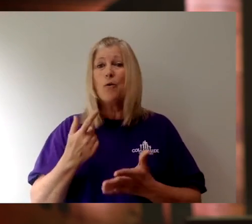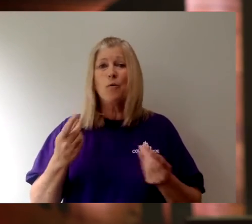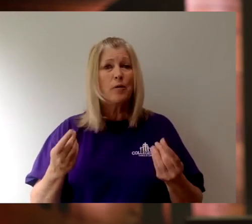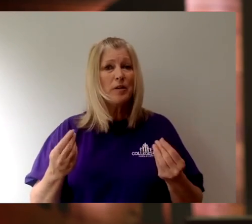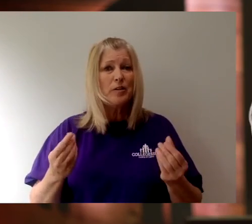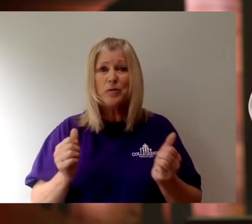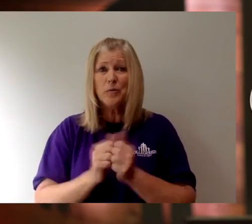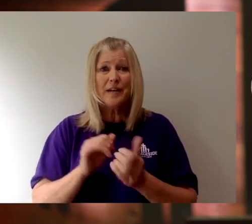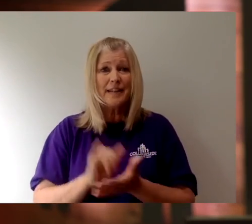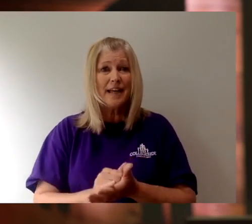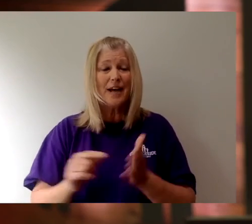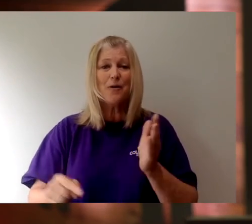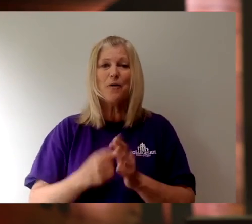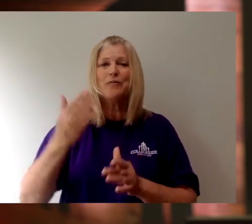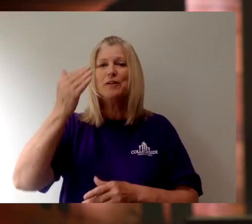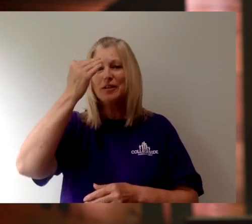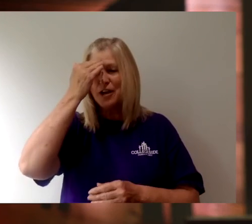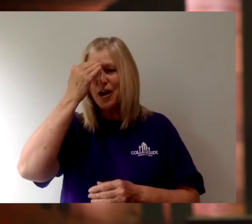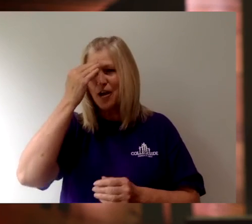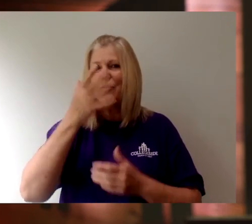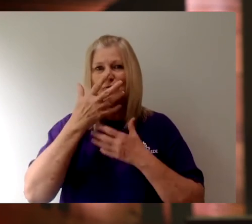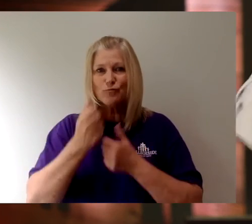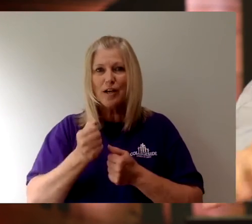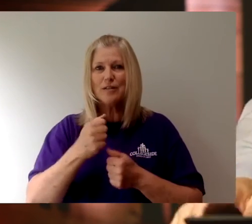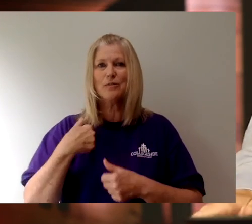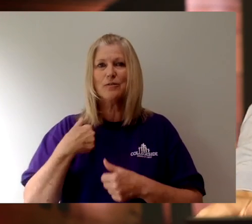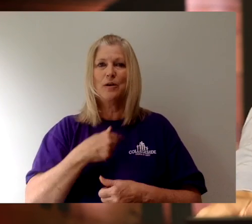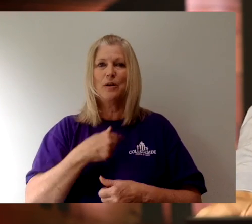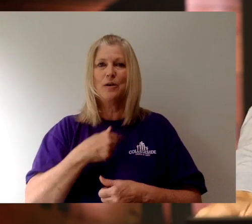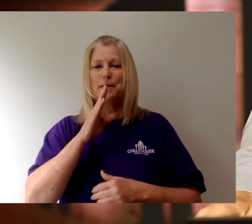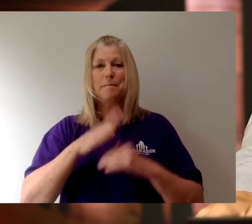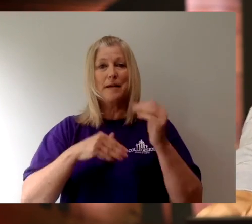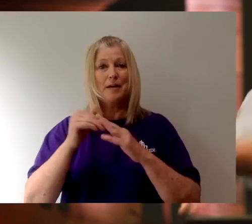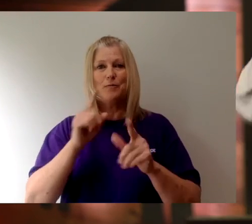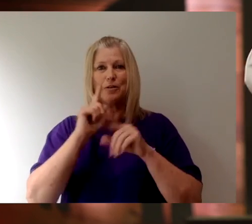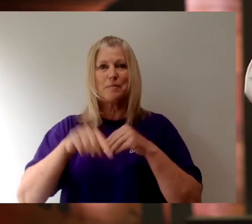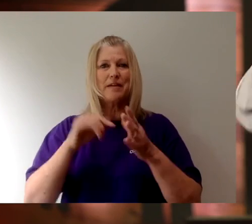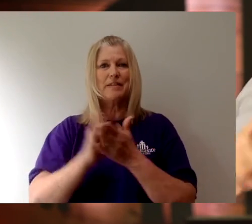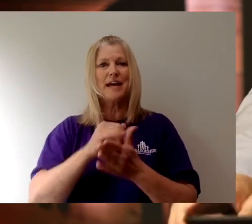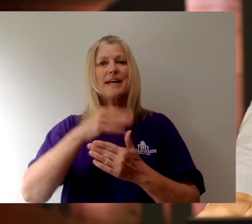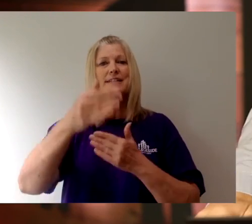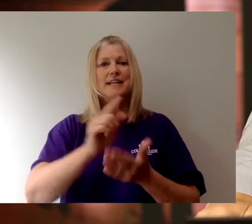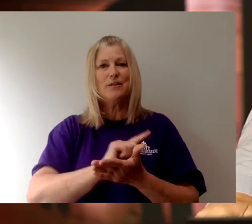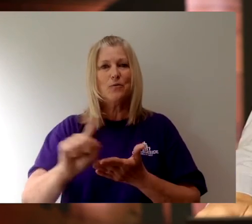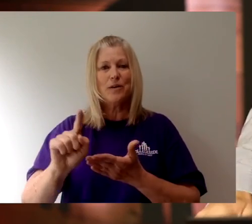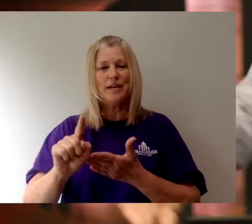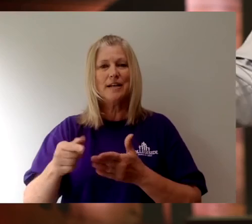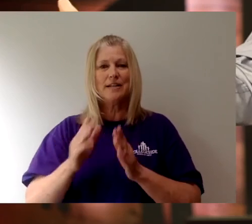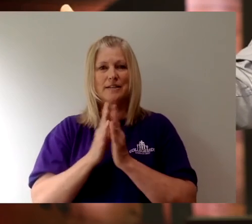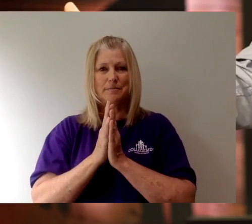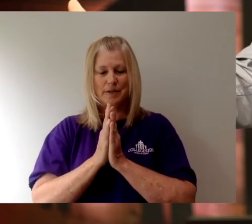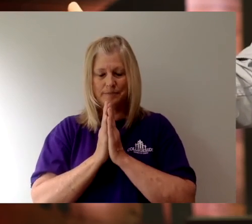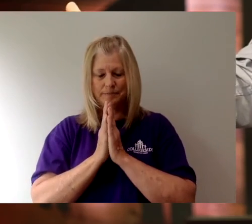once we know and trust that we are being built? We'll talk about that next week. We invite you to be back with us.